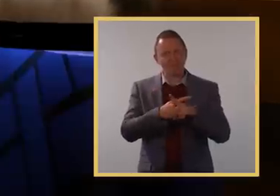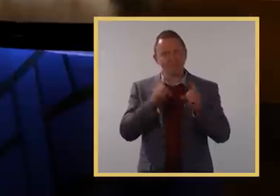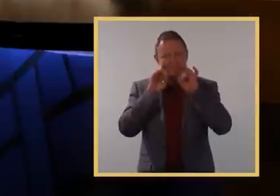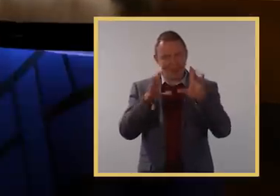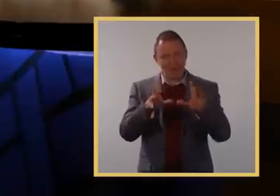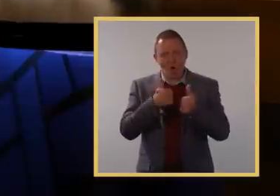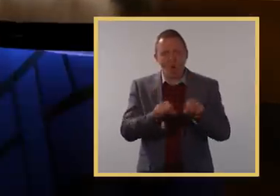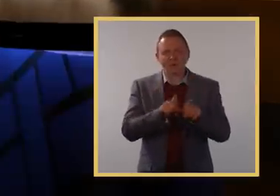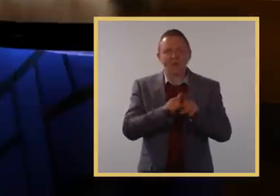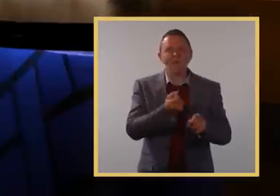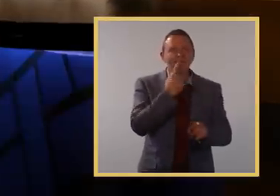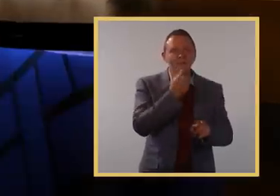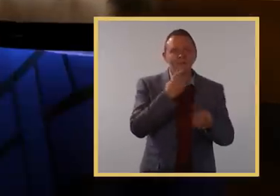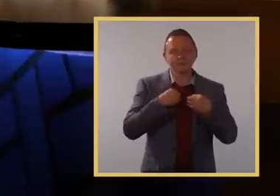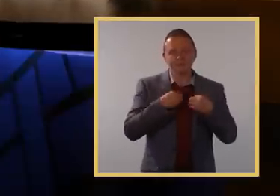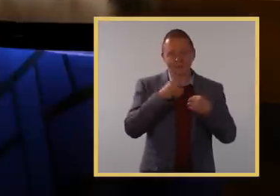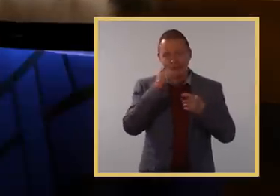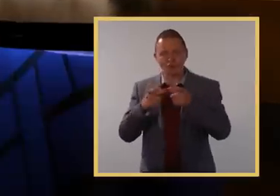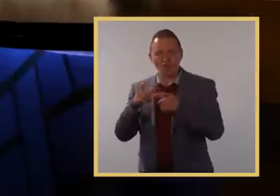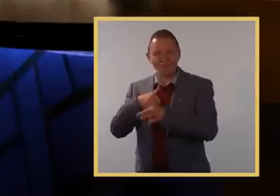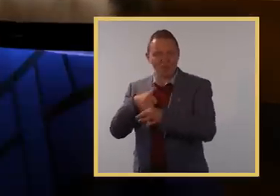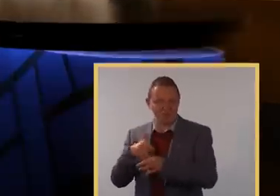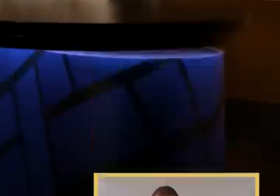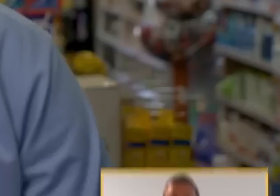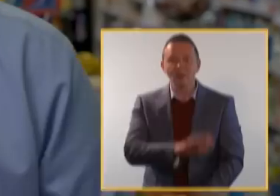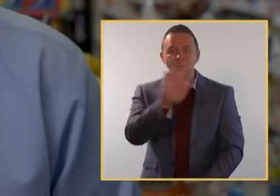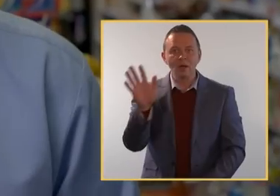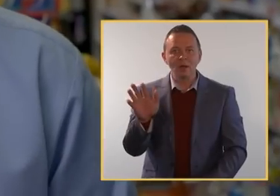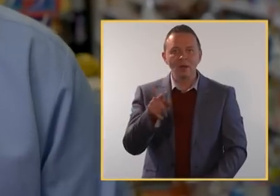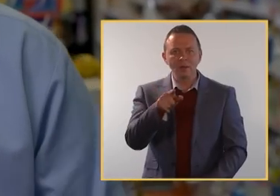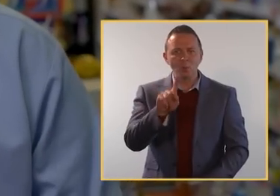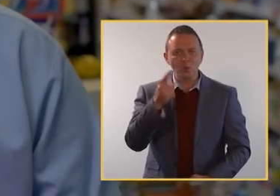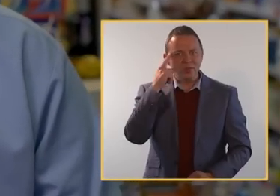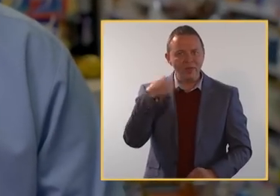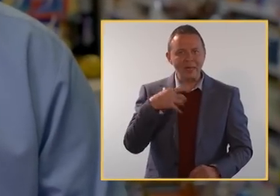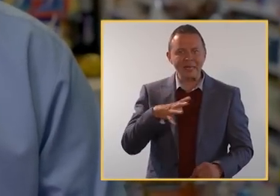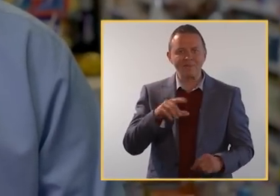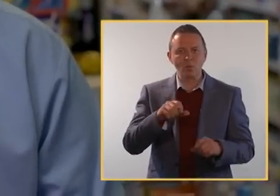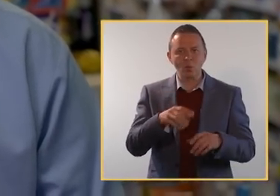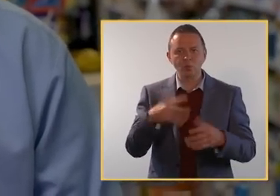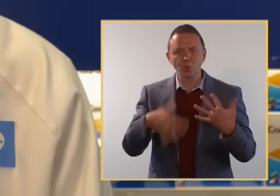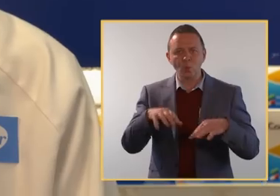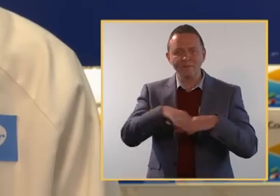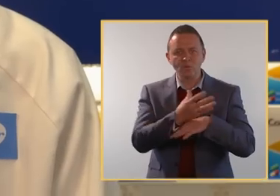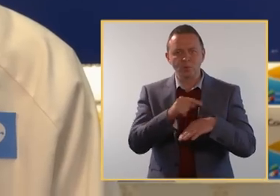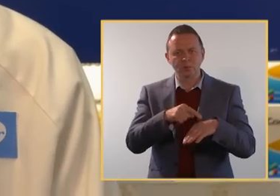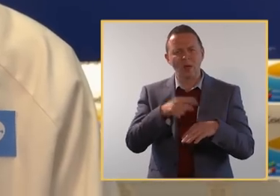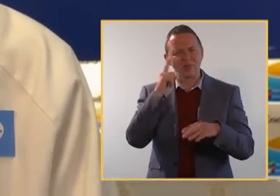is obvious. It's as if drug companies were allowed to run pharmacies. Hi. What do you recommend for athlete's foot?